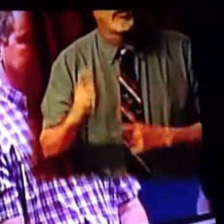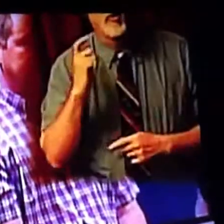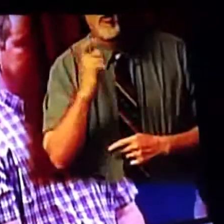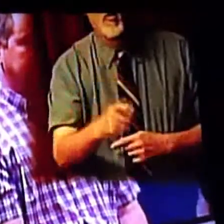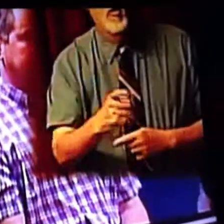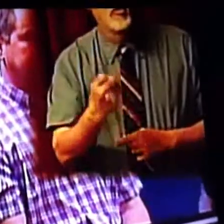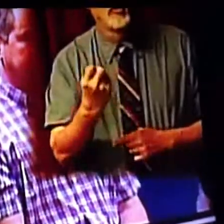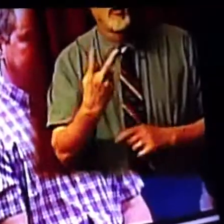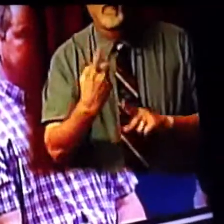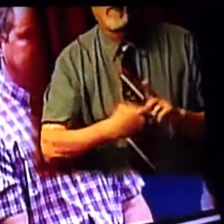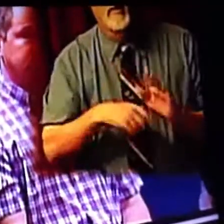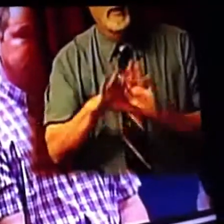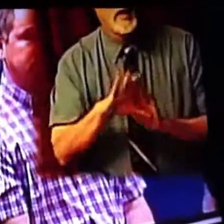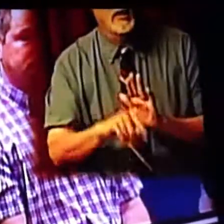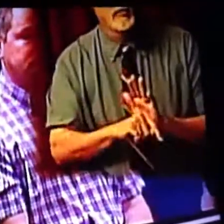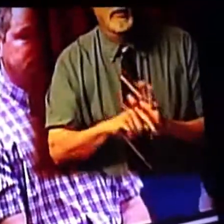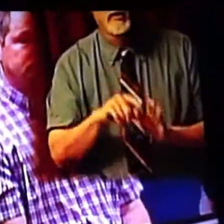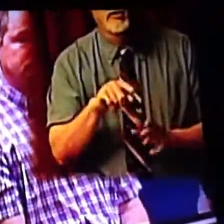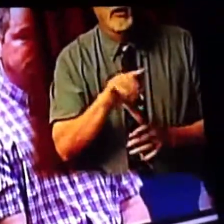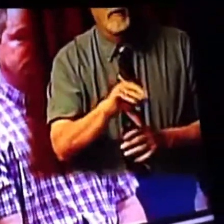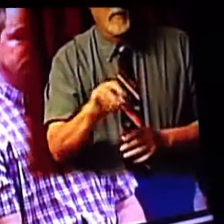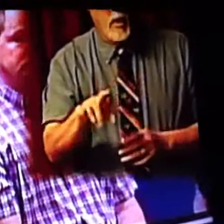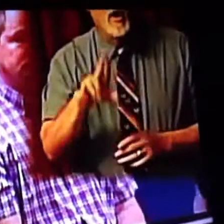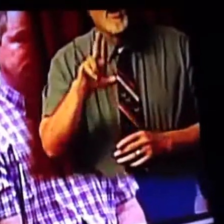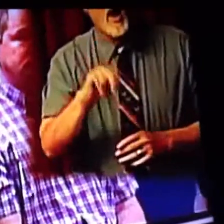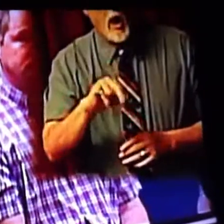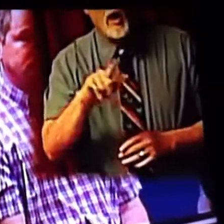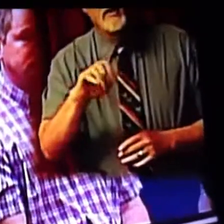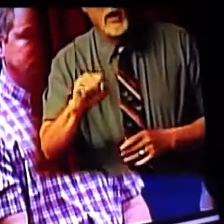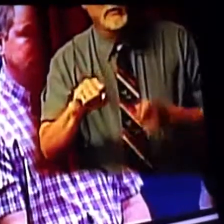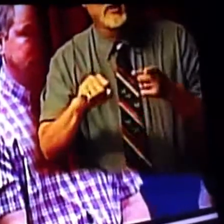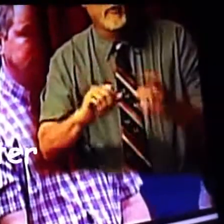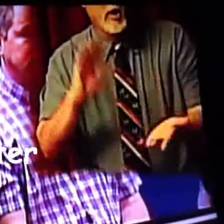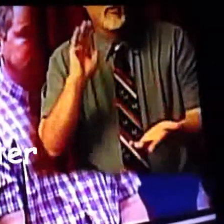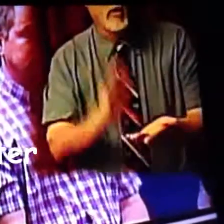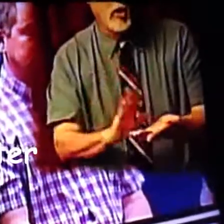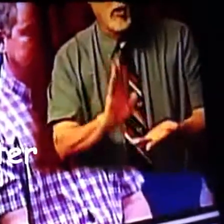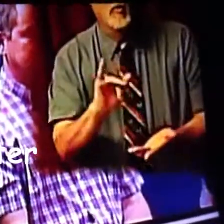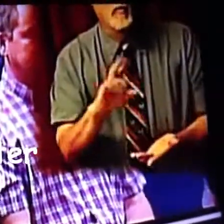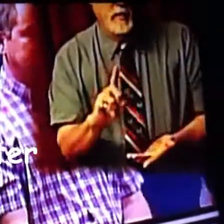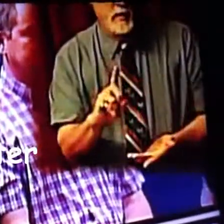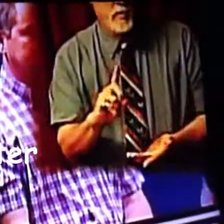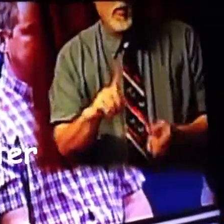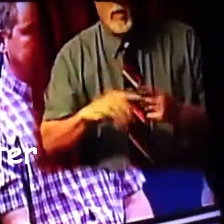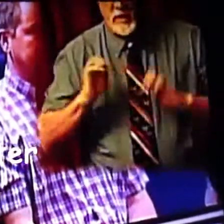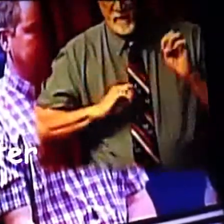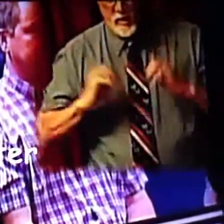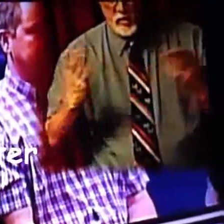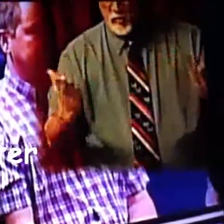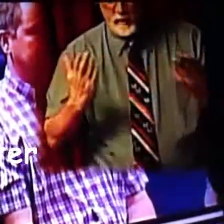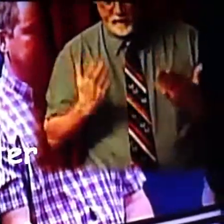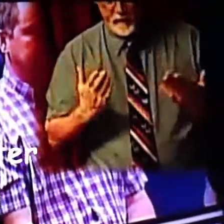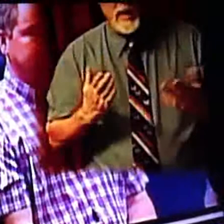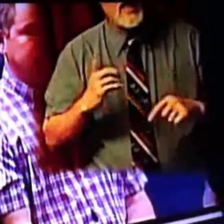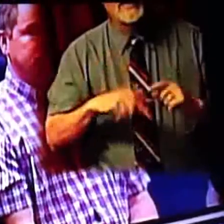a 12-month contract, the MMR, unless they are the low bidder once these are evaluated. Okay. What I